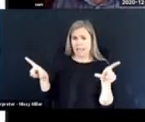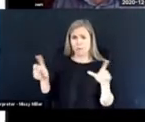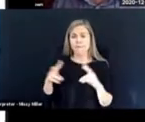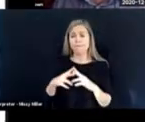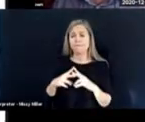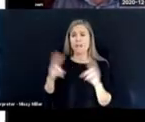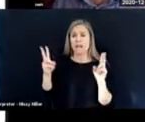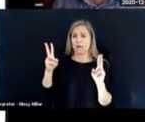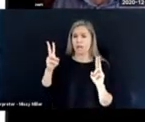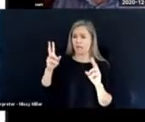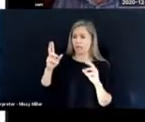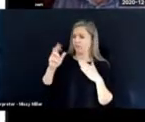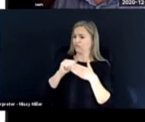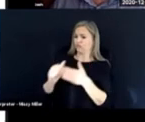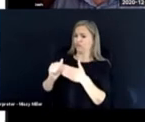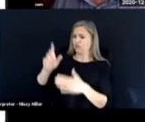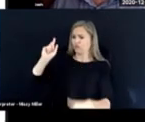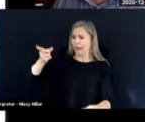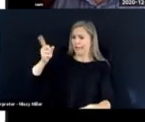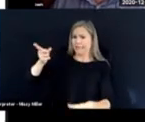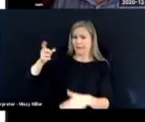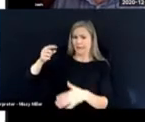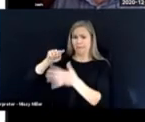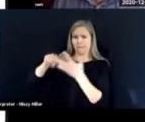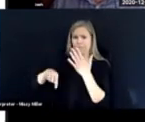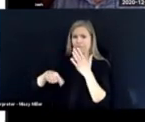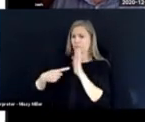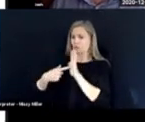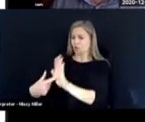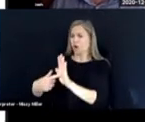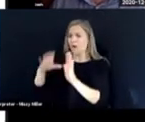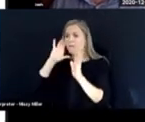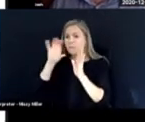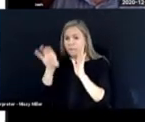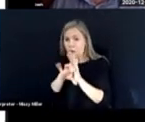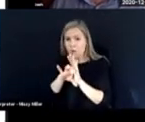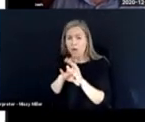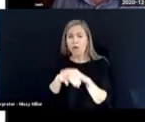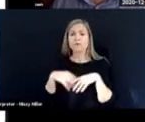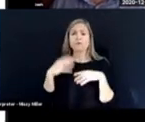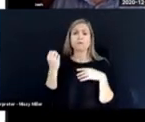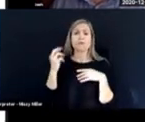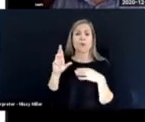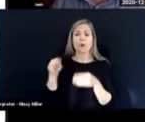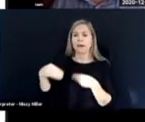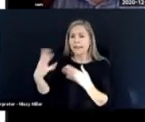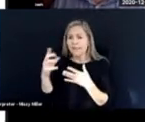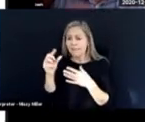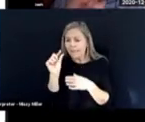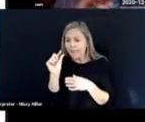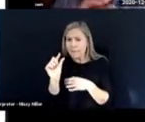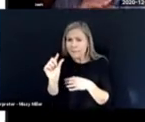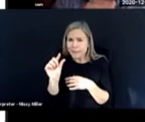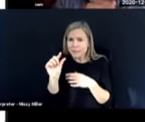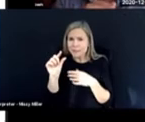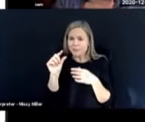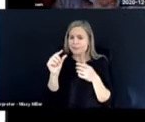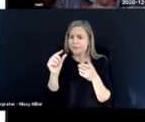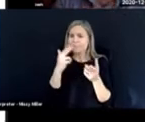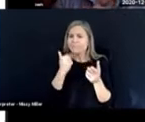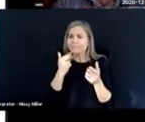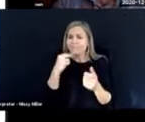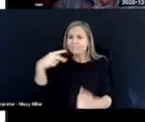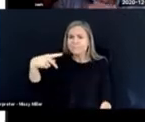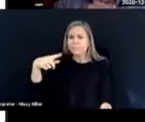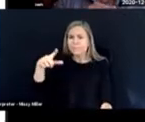language was very directive. People were shown photos or given little, little